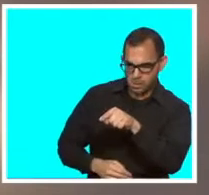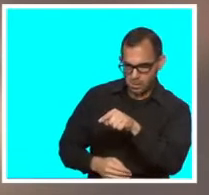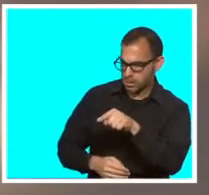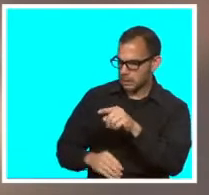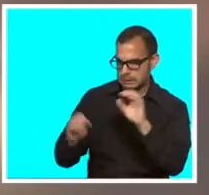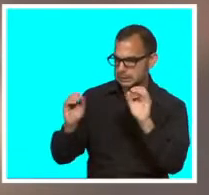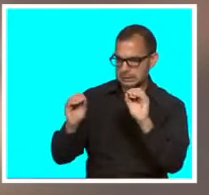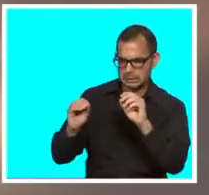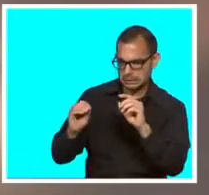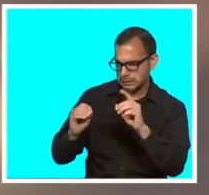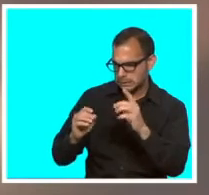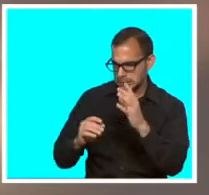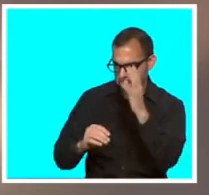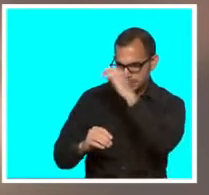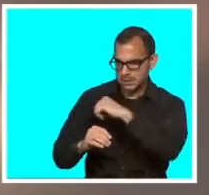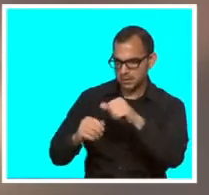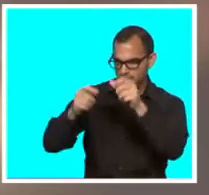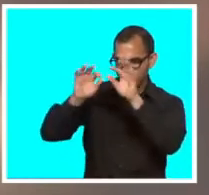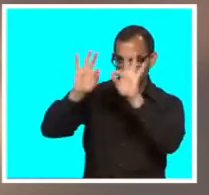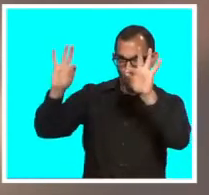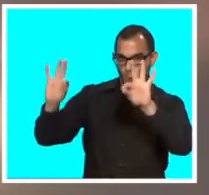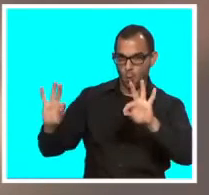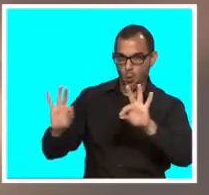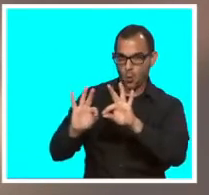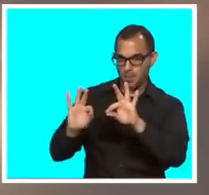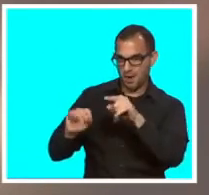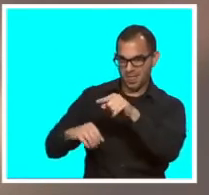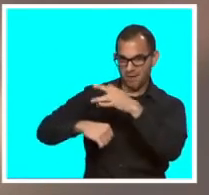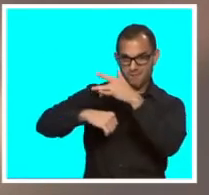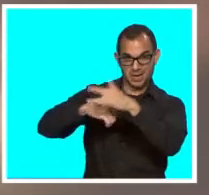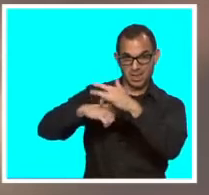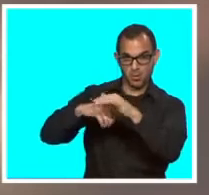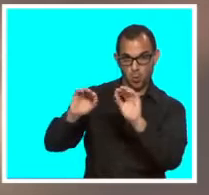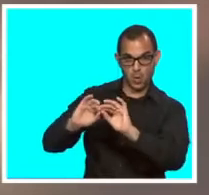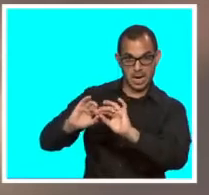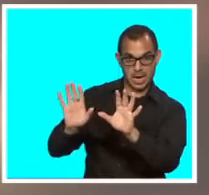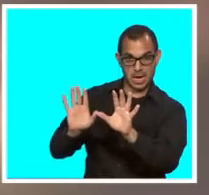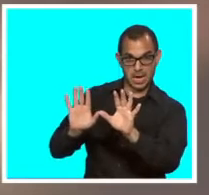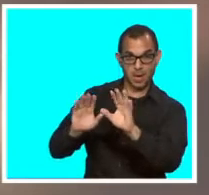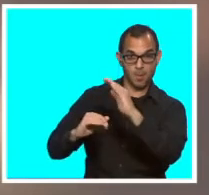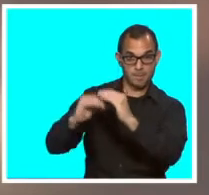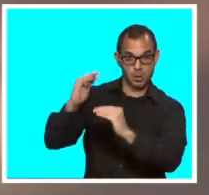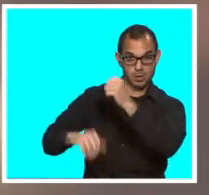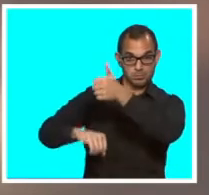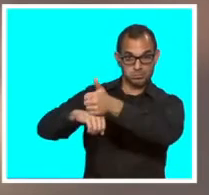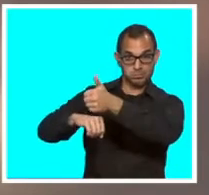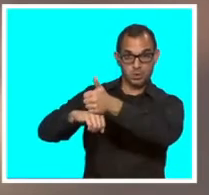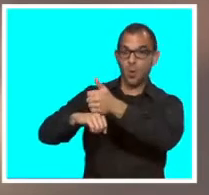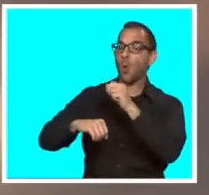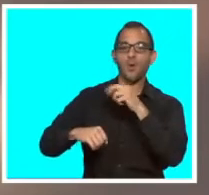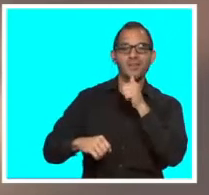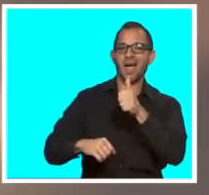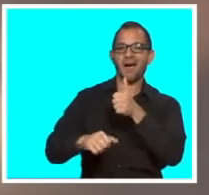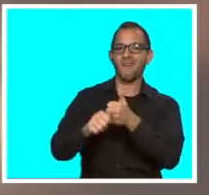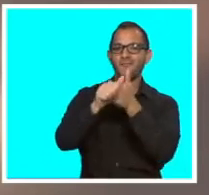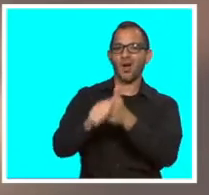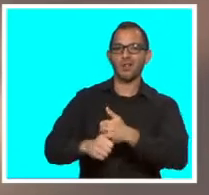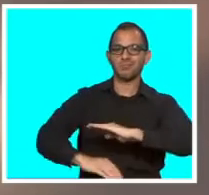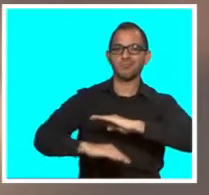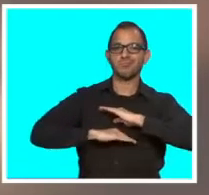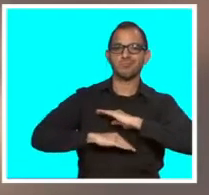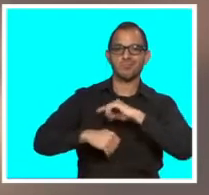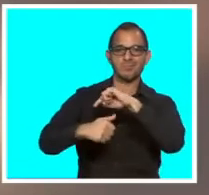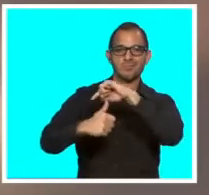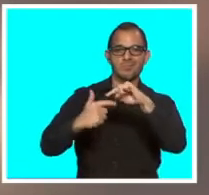see that form visibly on the building, or they're not complying with it, it gives